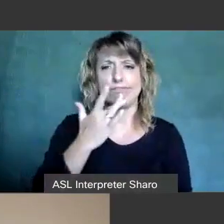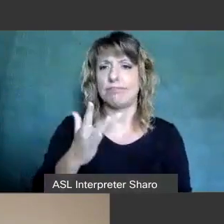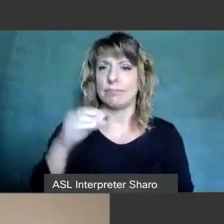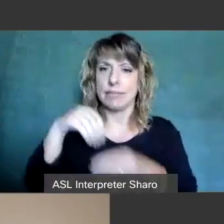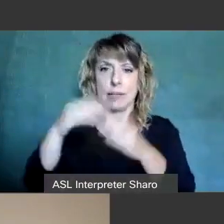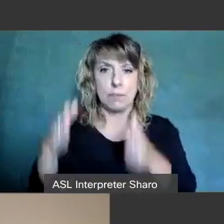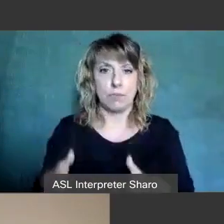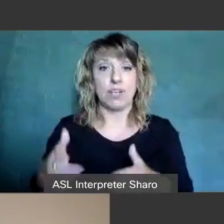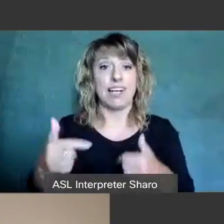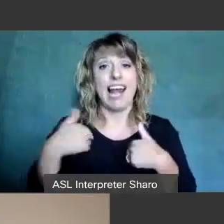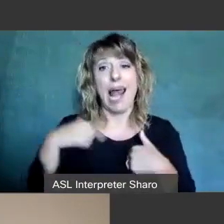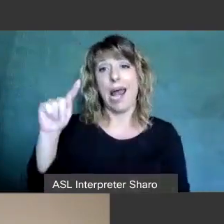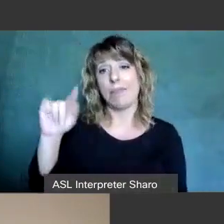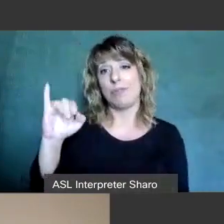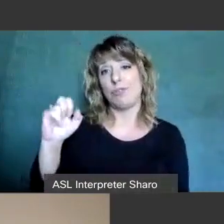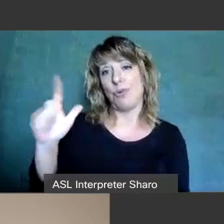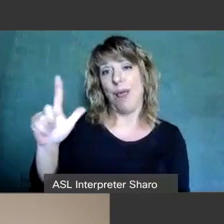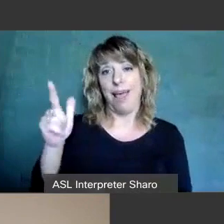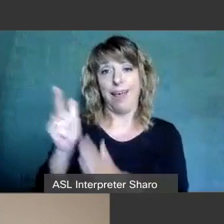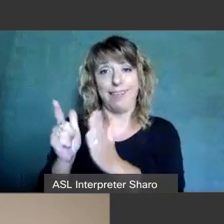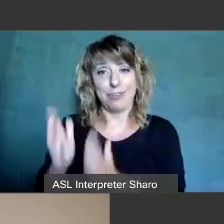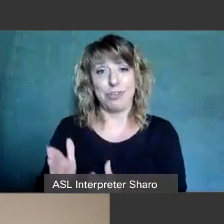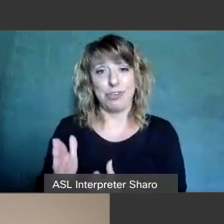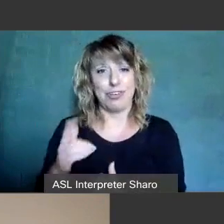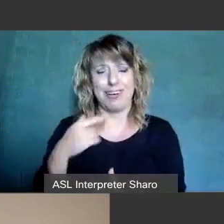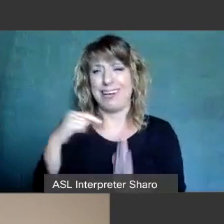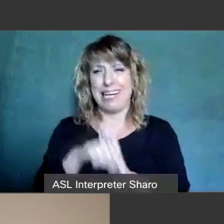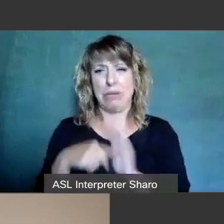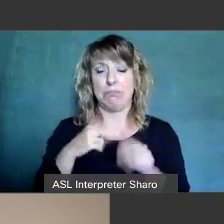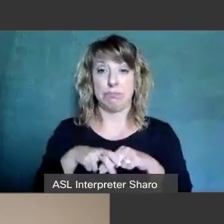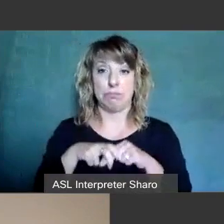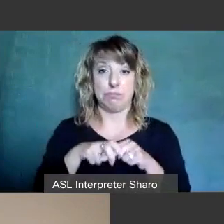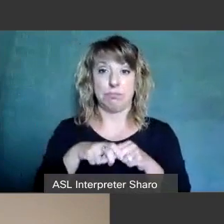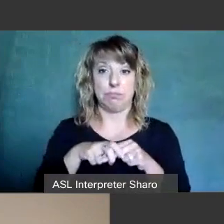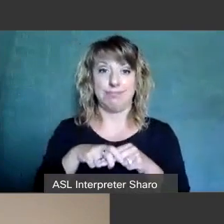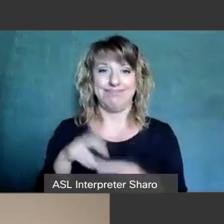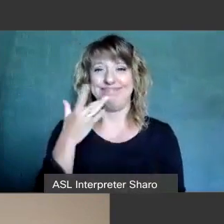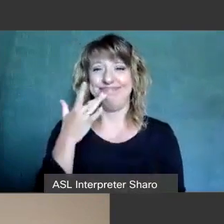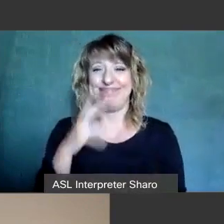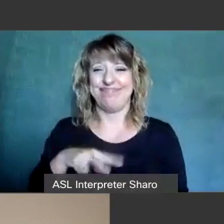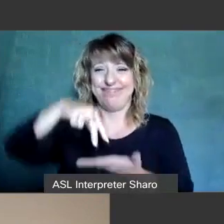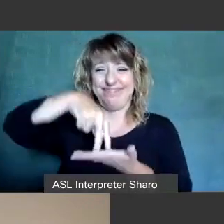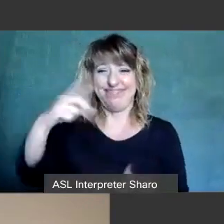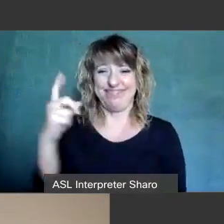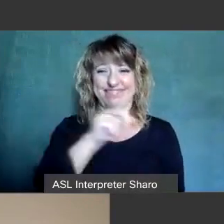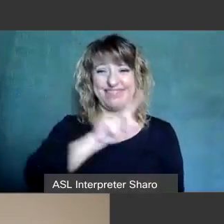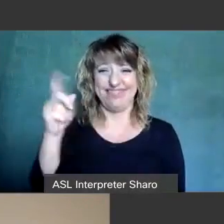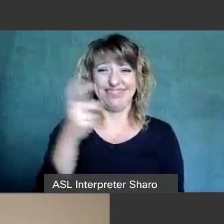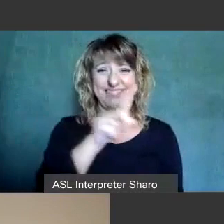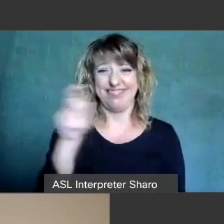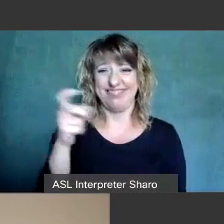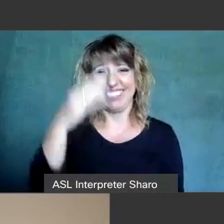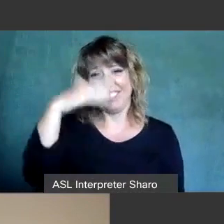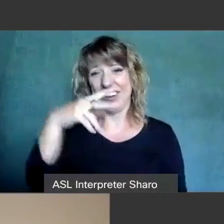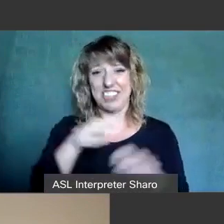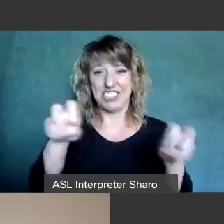i'm a trial attorney by training it kills me to have to sit i much rather stand up and pace back and forth like i'm in front